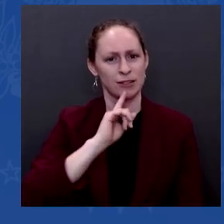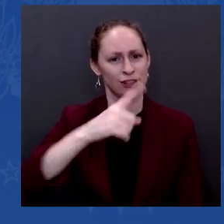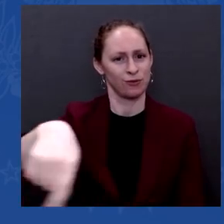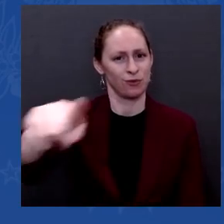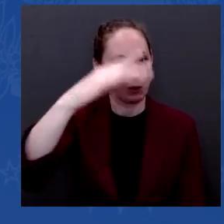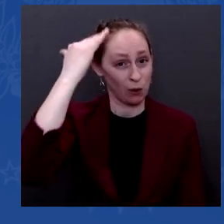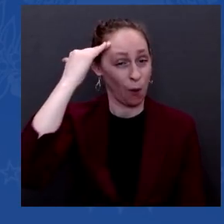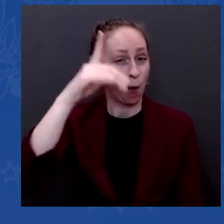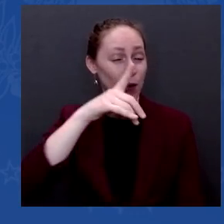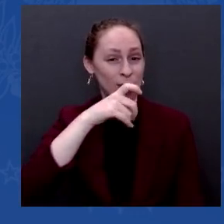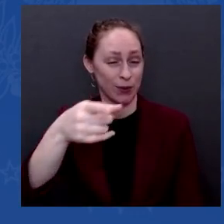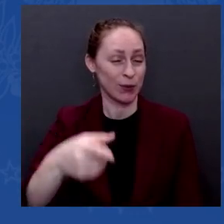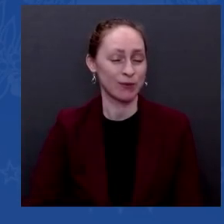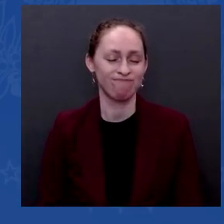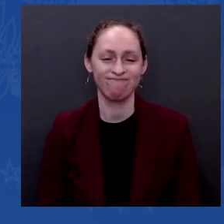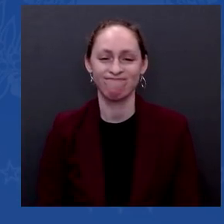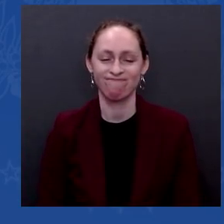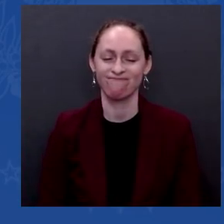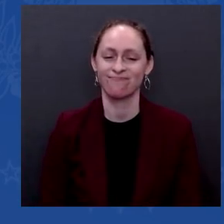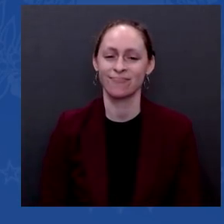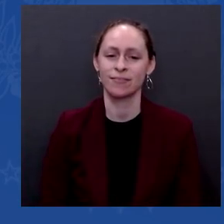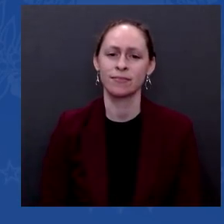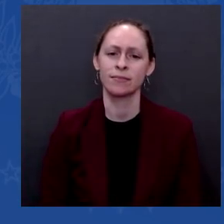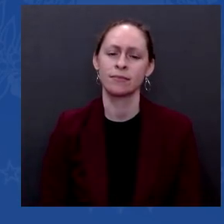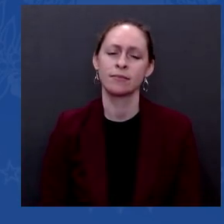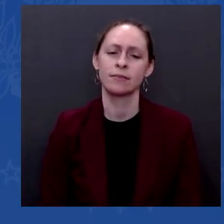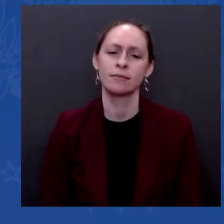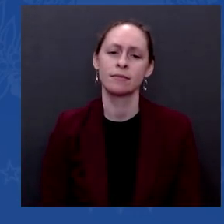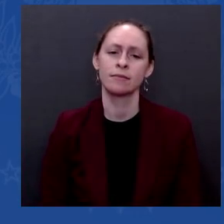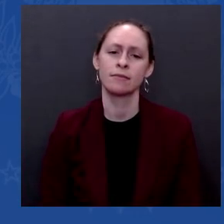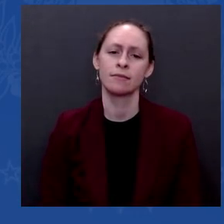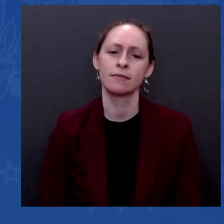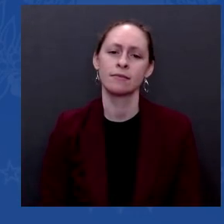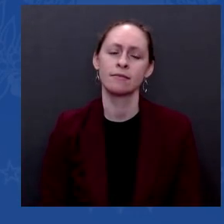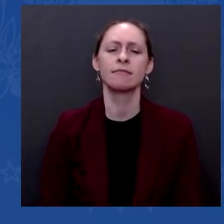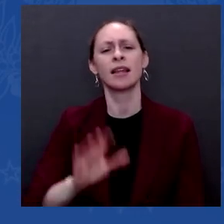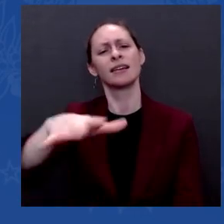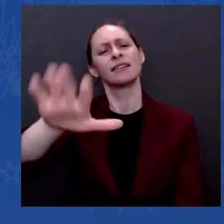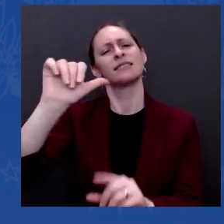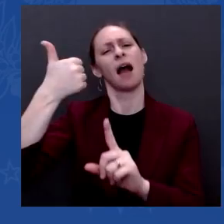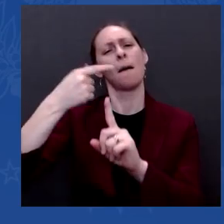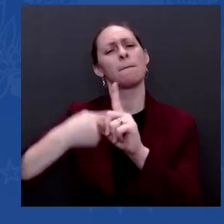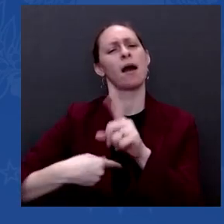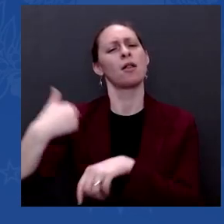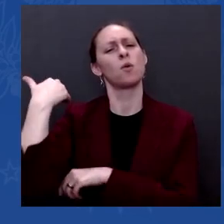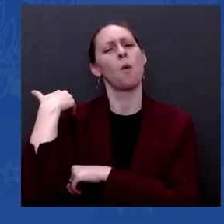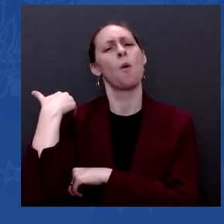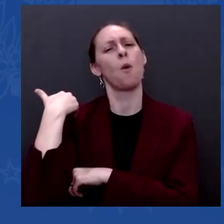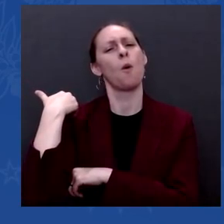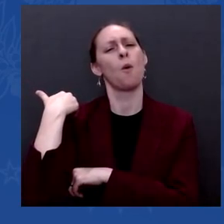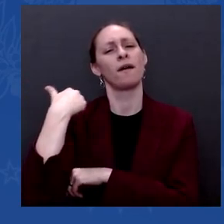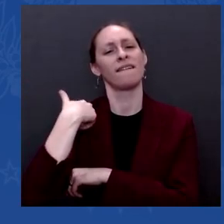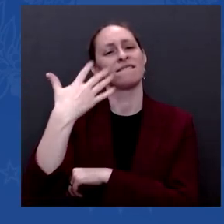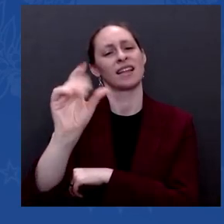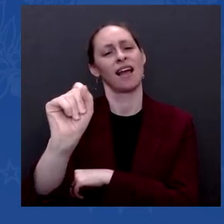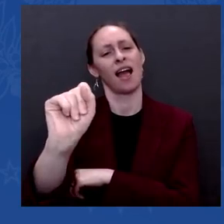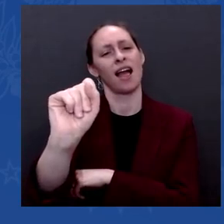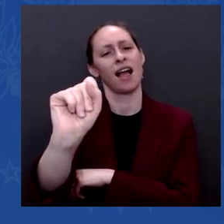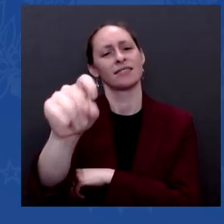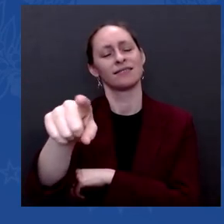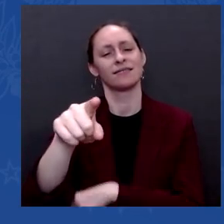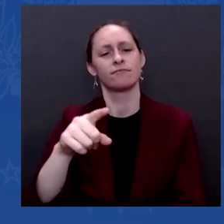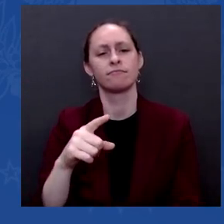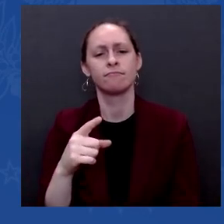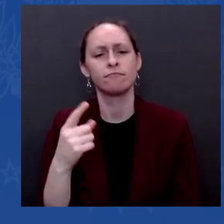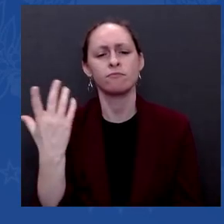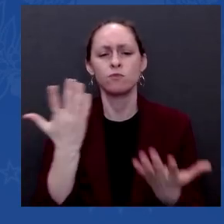conference 10 months ago, I asked you if there was anything you could do beyond legislation to protect voting rights. And at that time, you said, yes, but